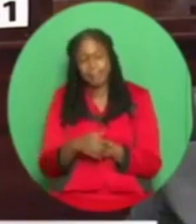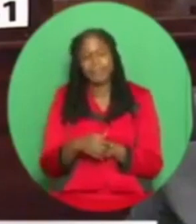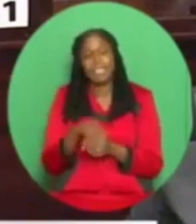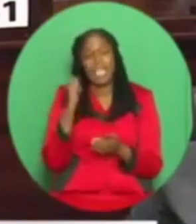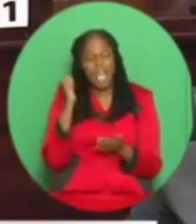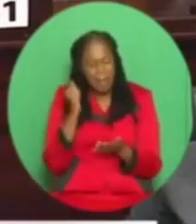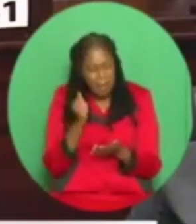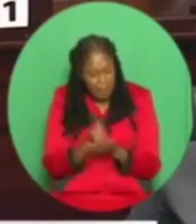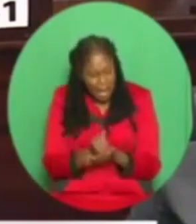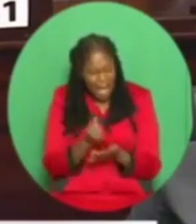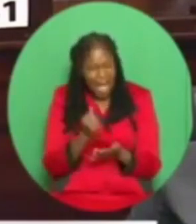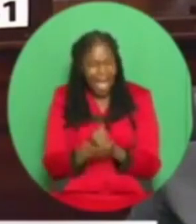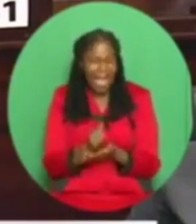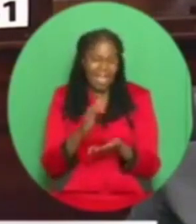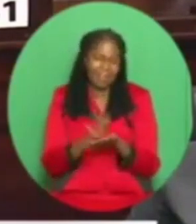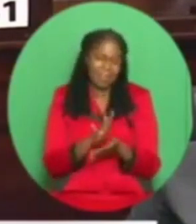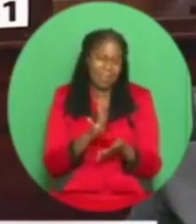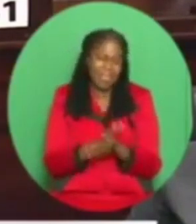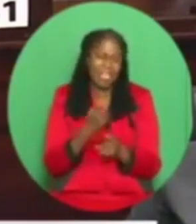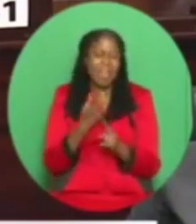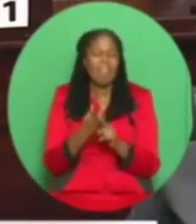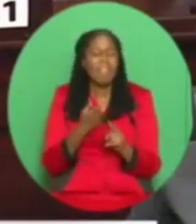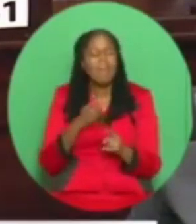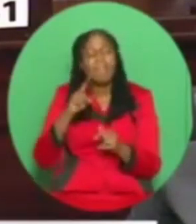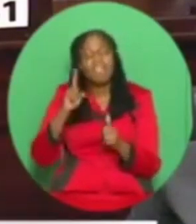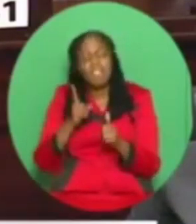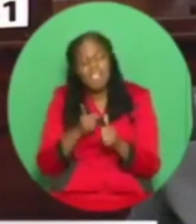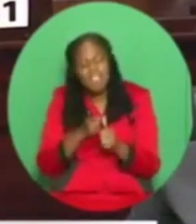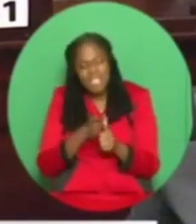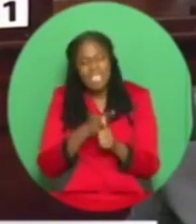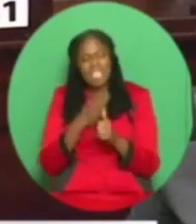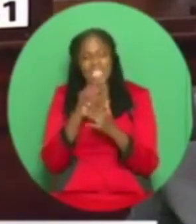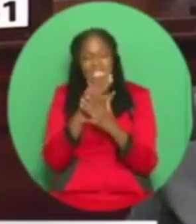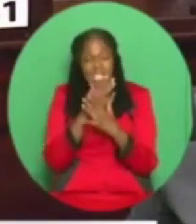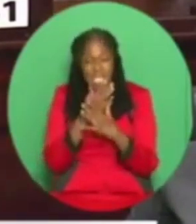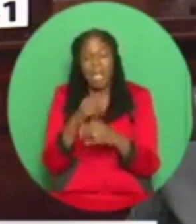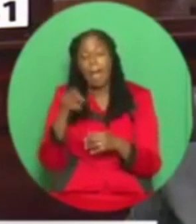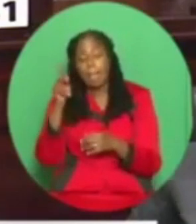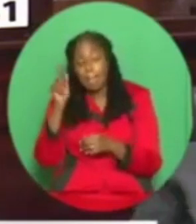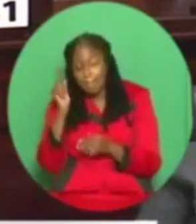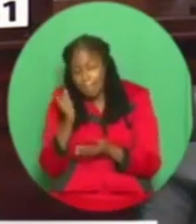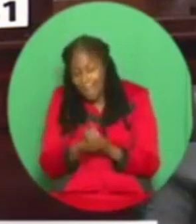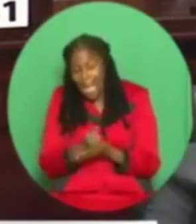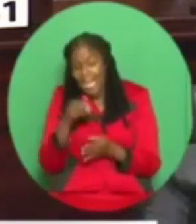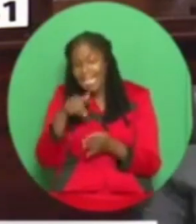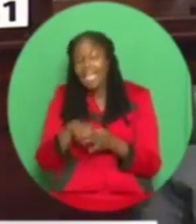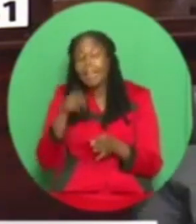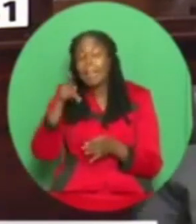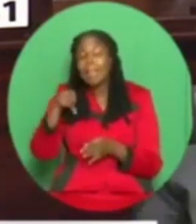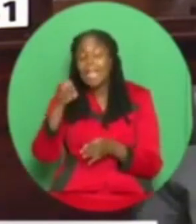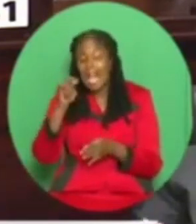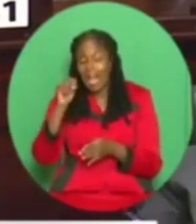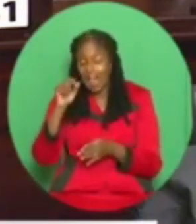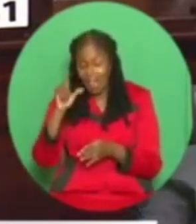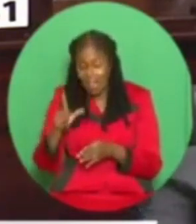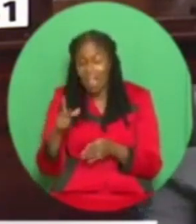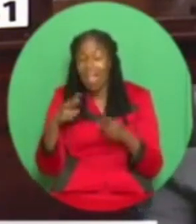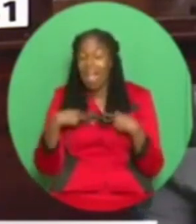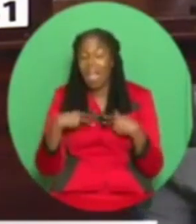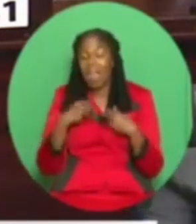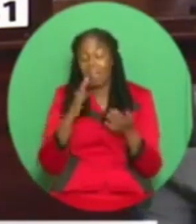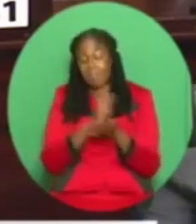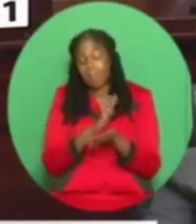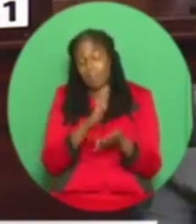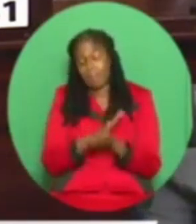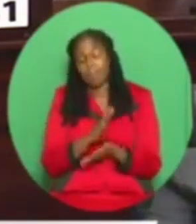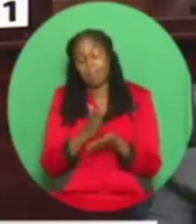First Citizens Bank in Pinal suggesting that we have another transfer, electronic funds transfer between AV